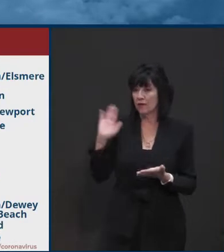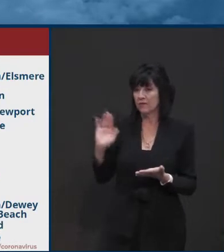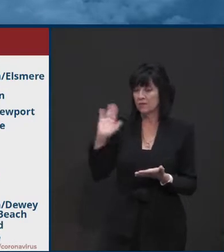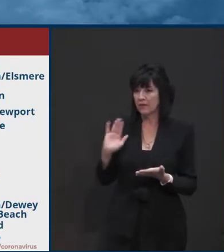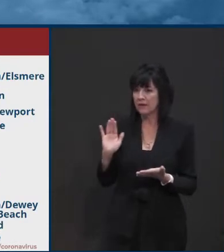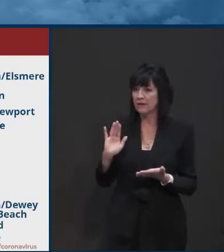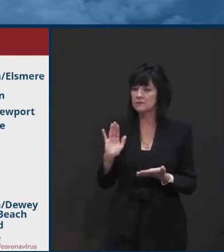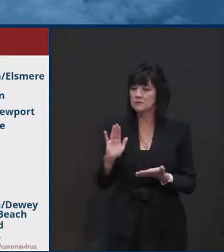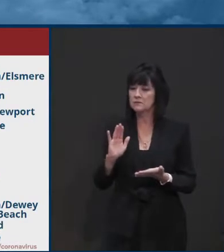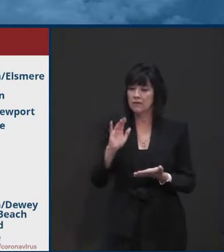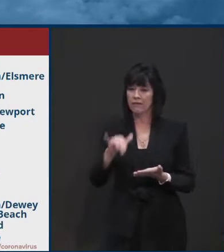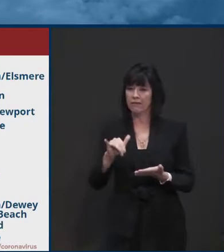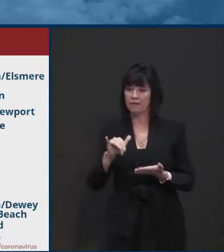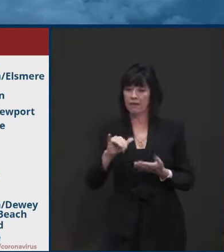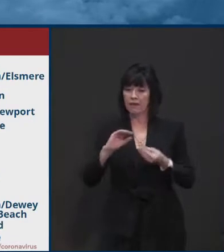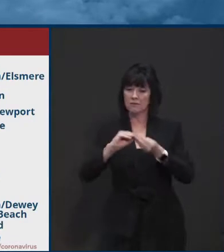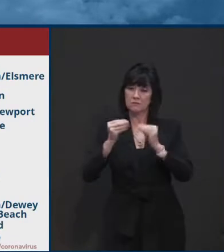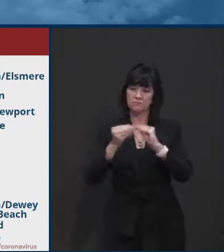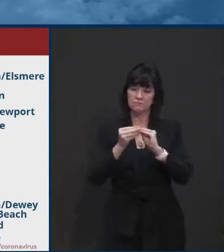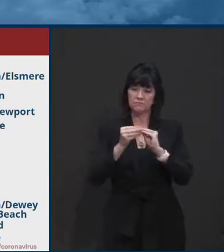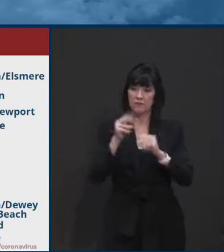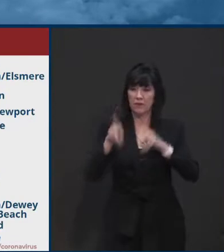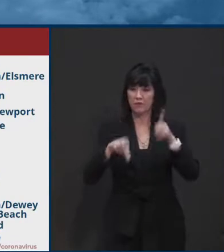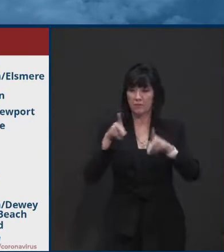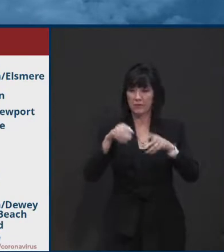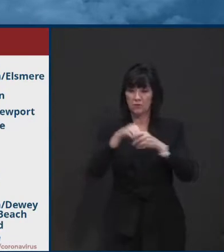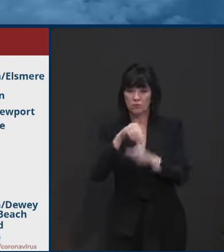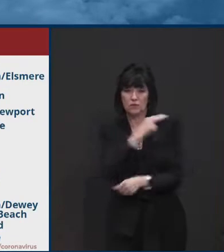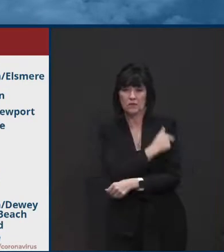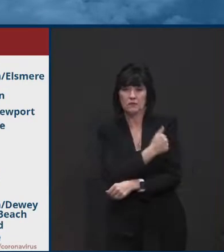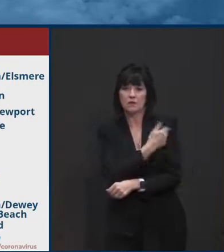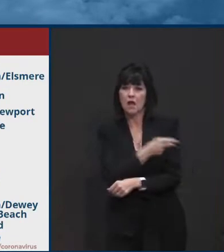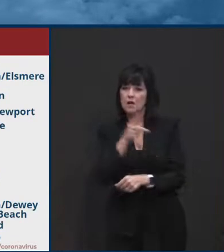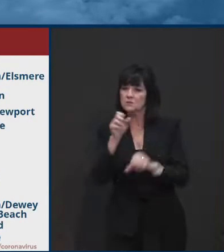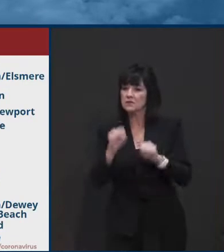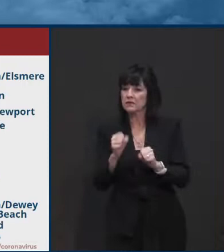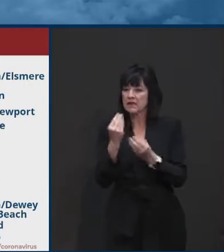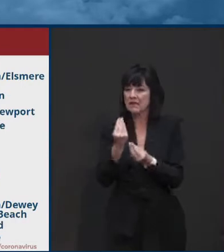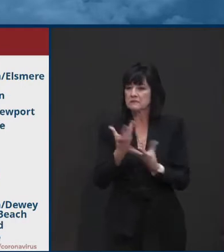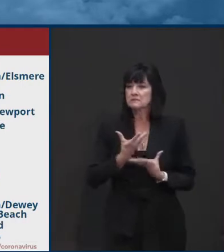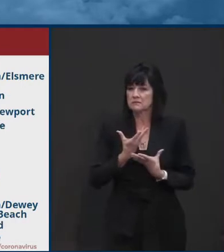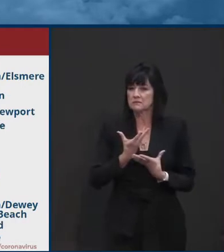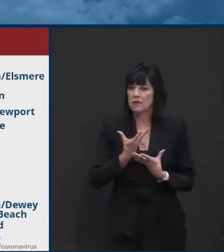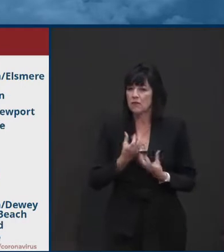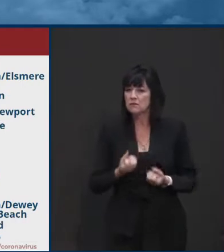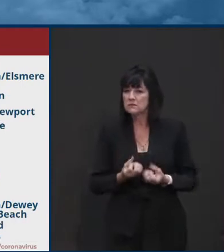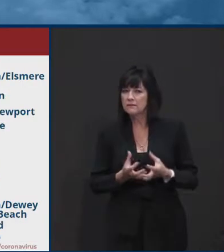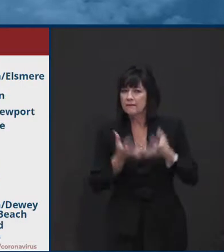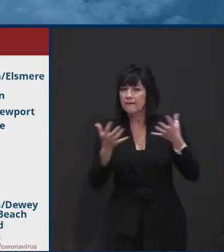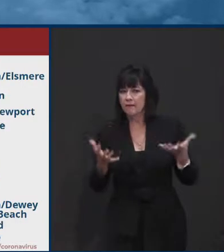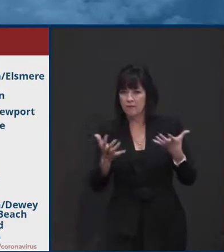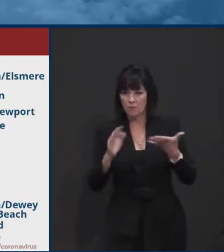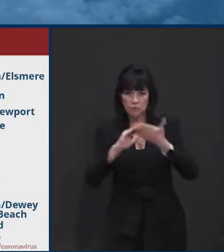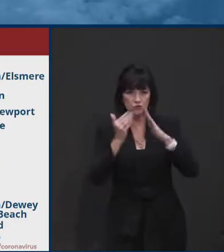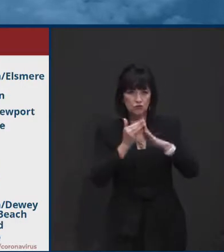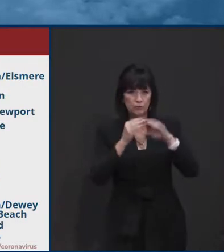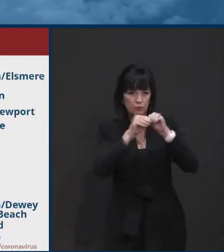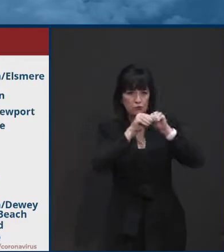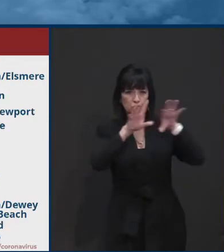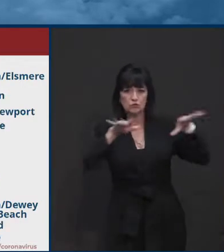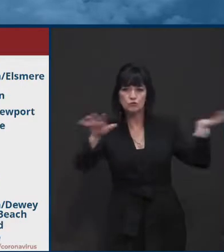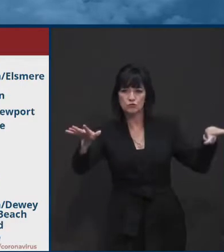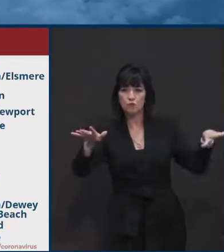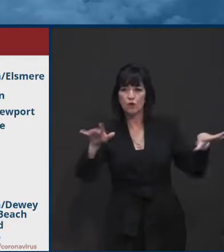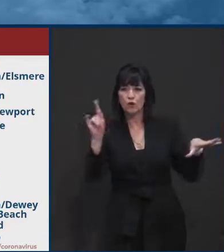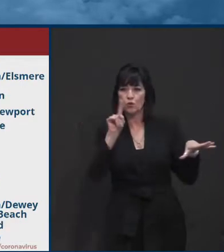hospitalization rates, uh, can give, can be a good indicator of how much community spread you have, especially in